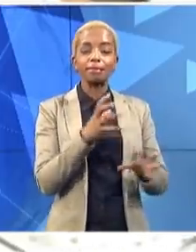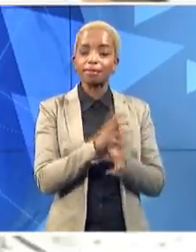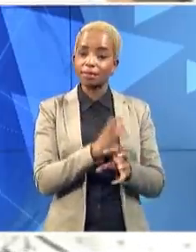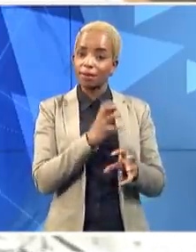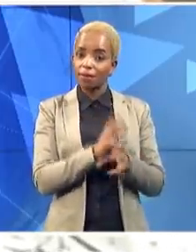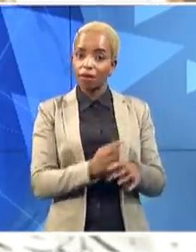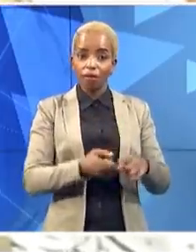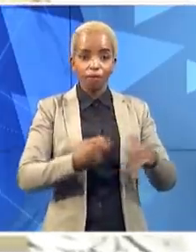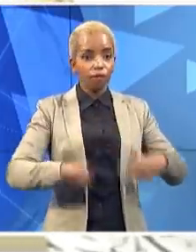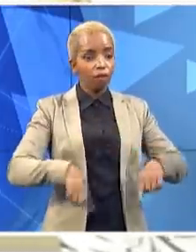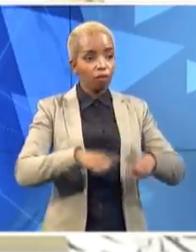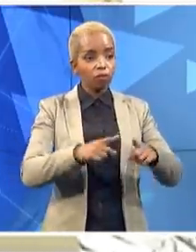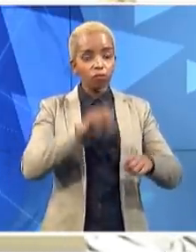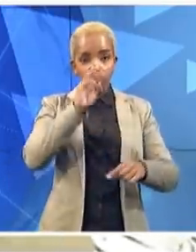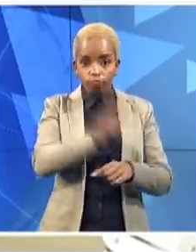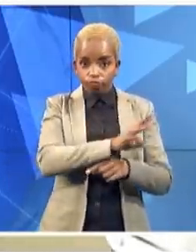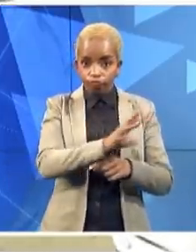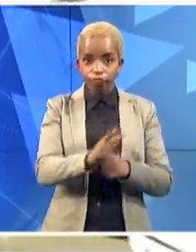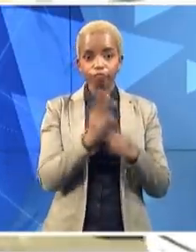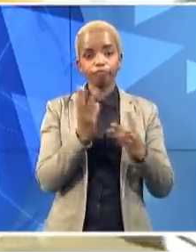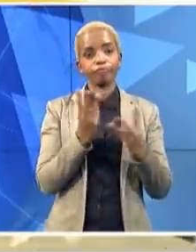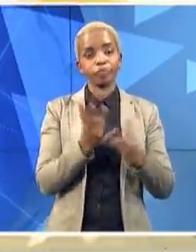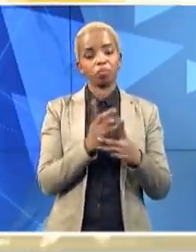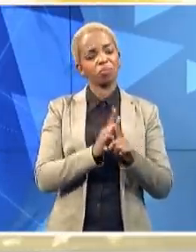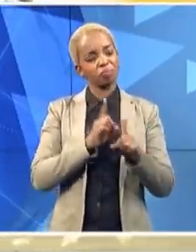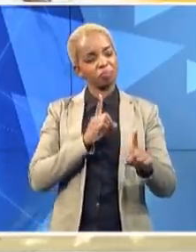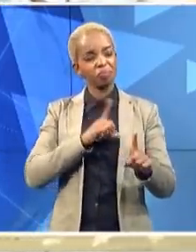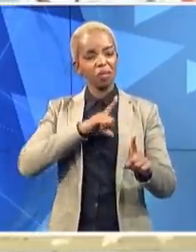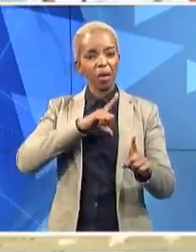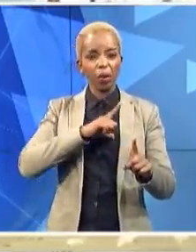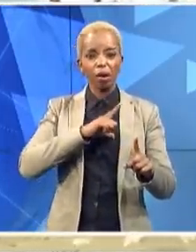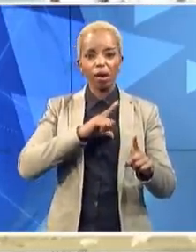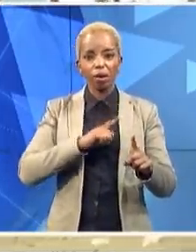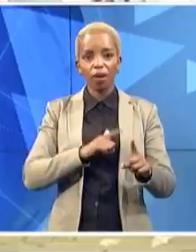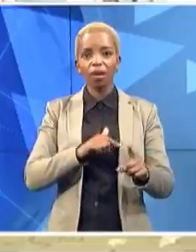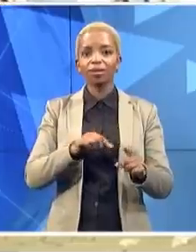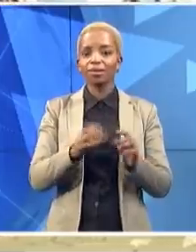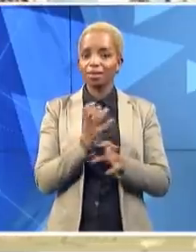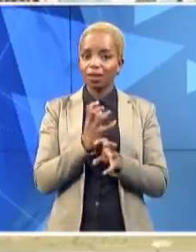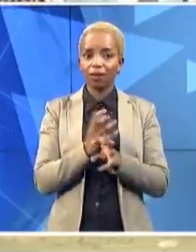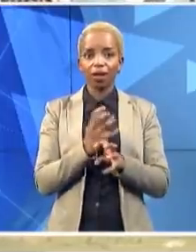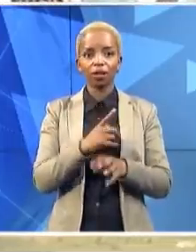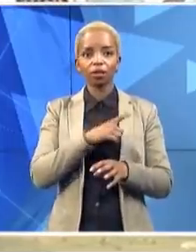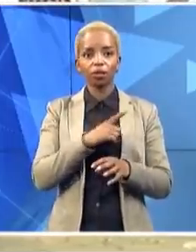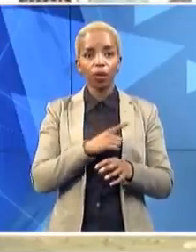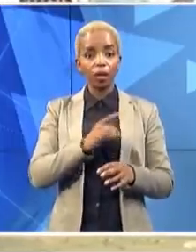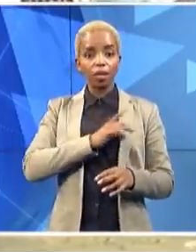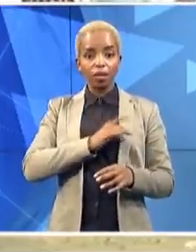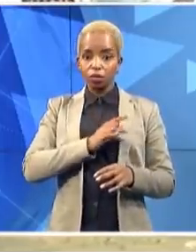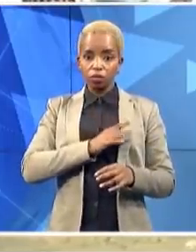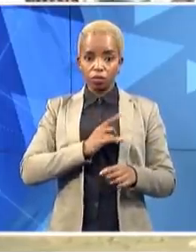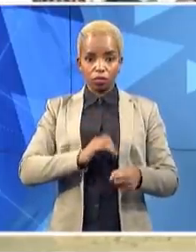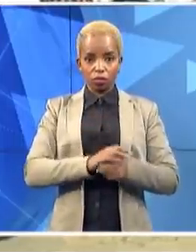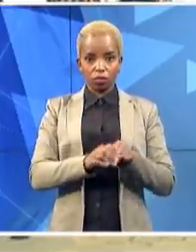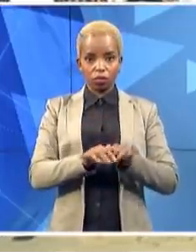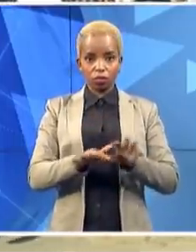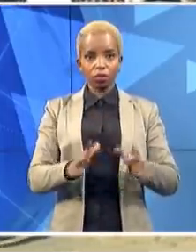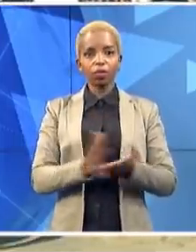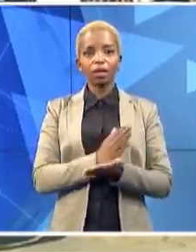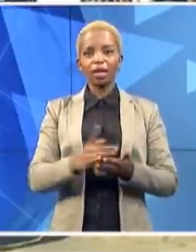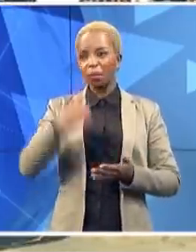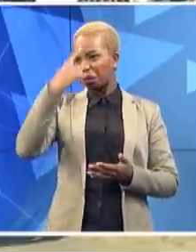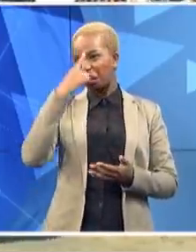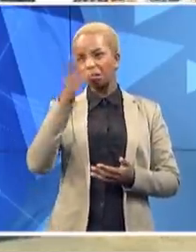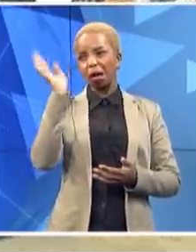side, there's a lot of fear about coronavirus and then on the other side, there's maybe a thought that it's not here and we don't need to abide by social distancing.